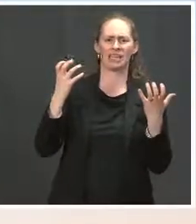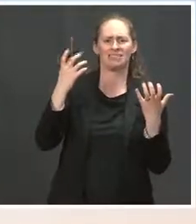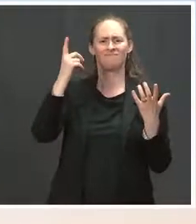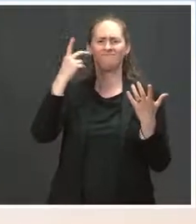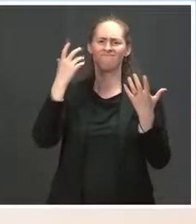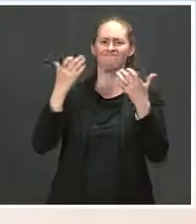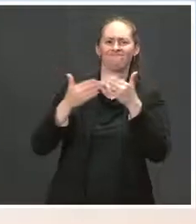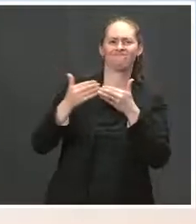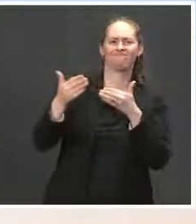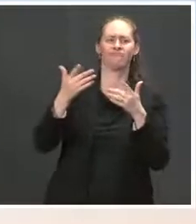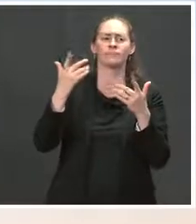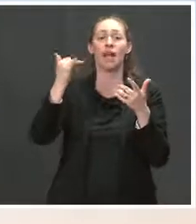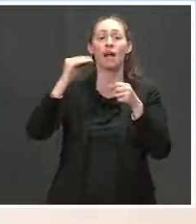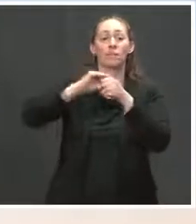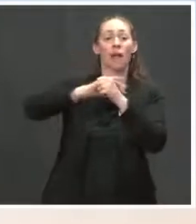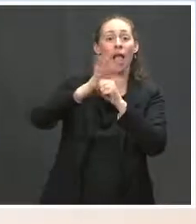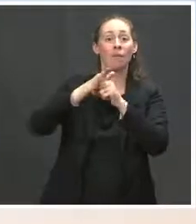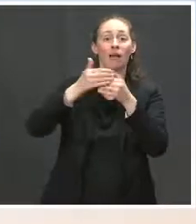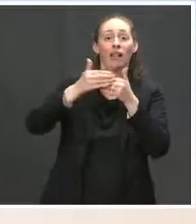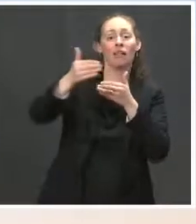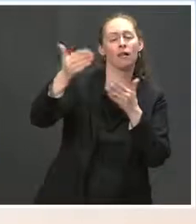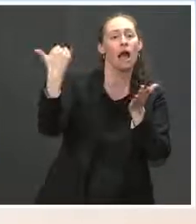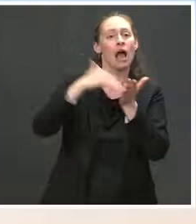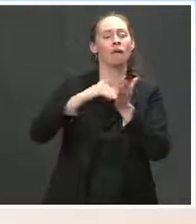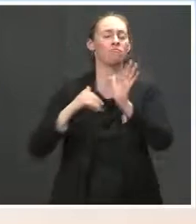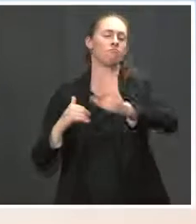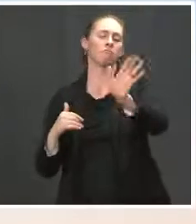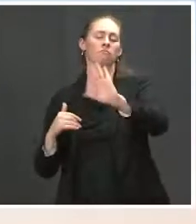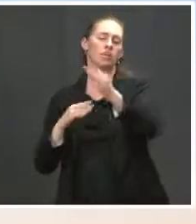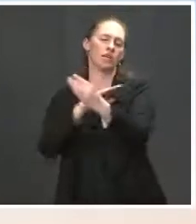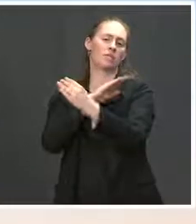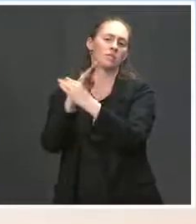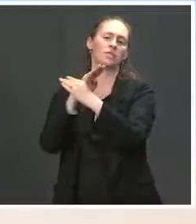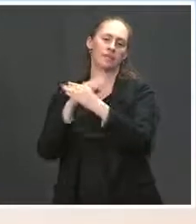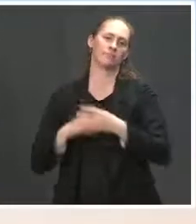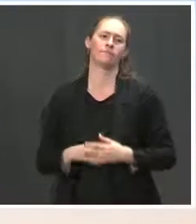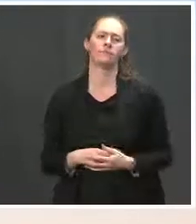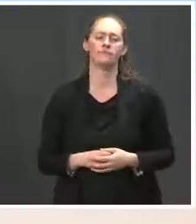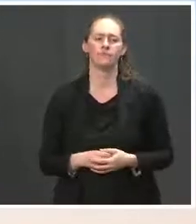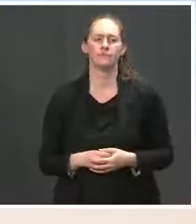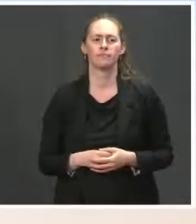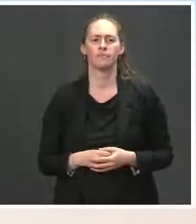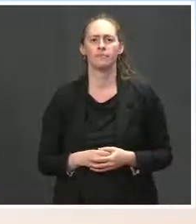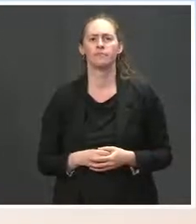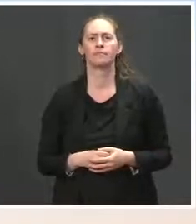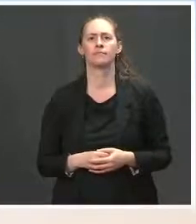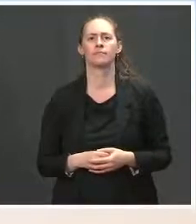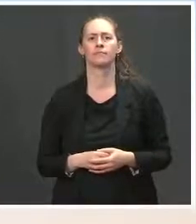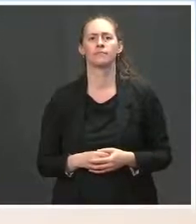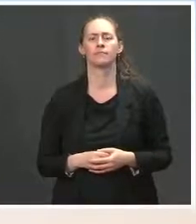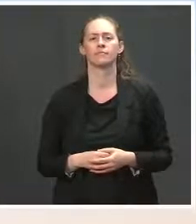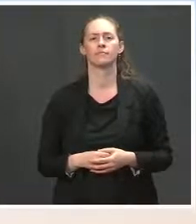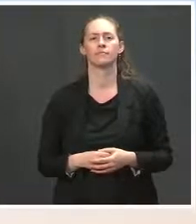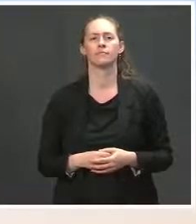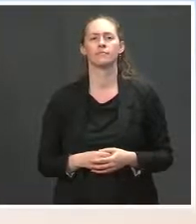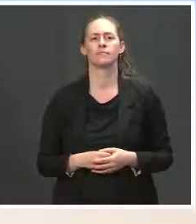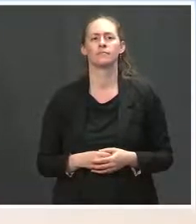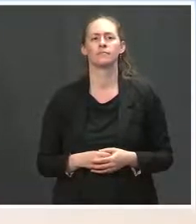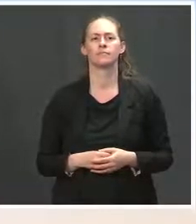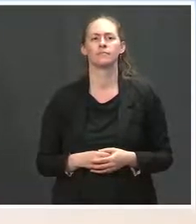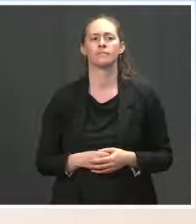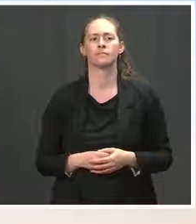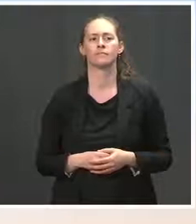here in Washington about creating a global fund for these specific points. So is — would the White House support a global